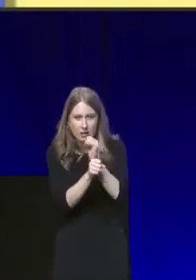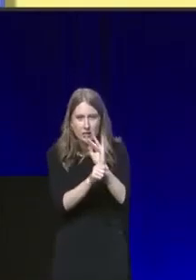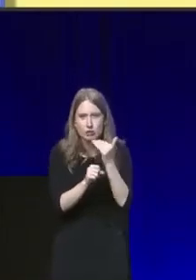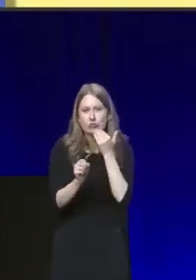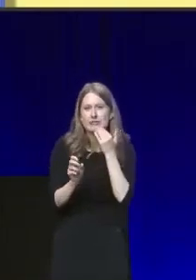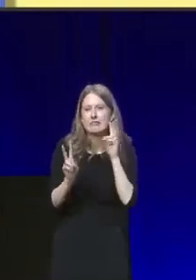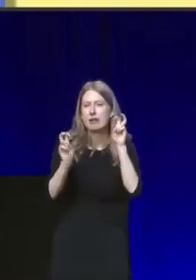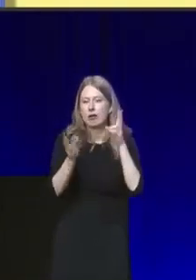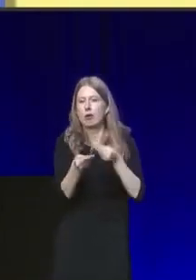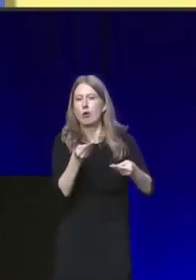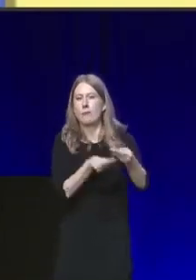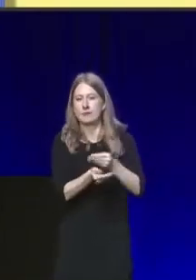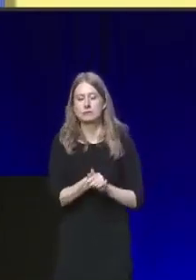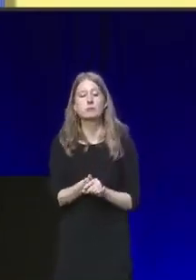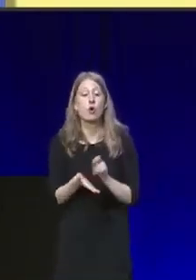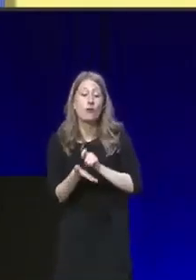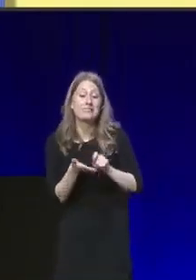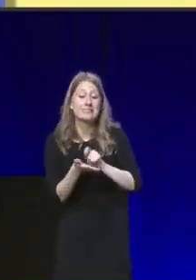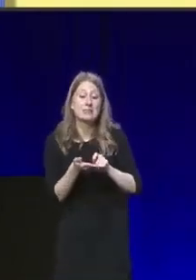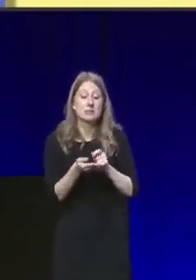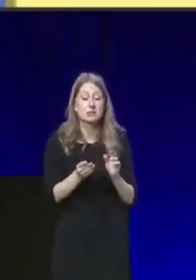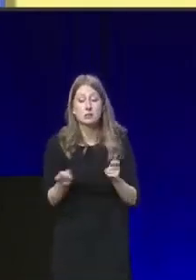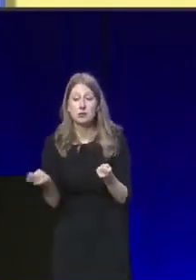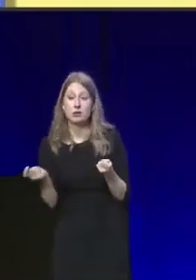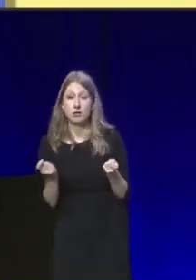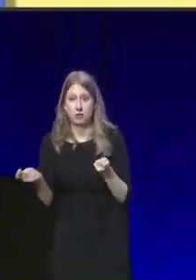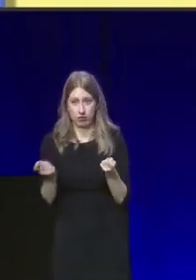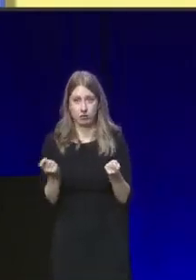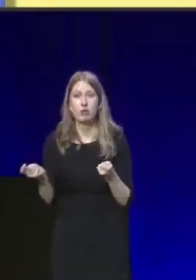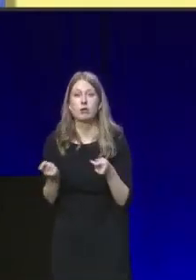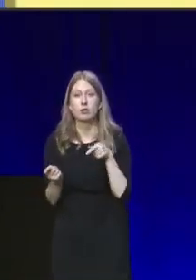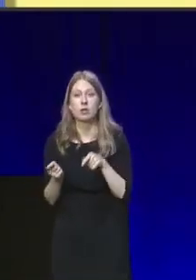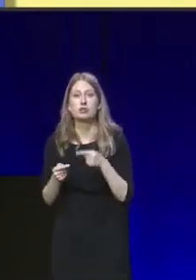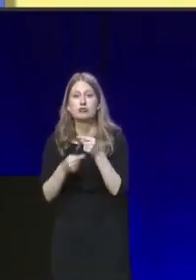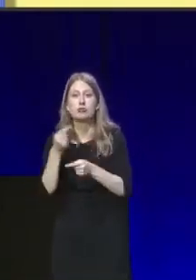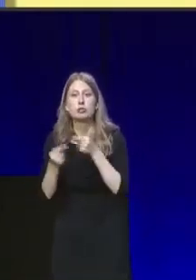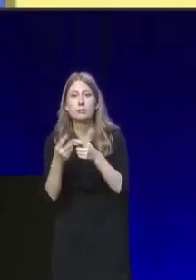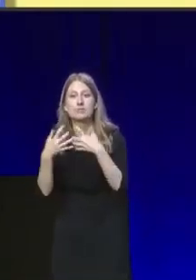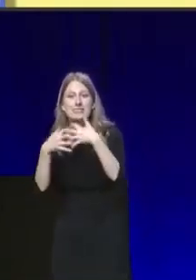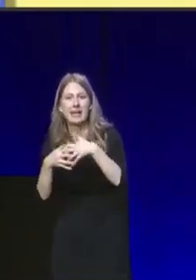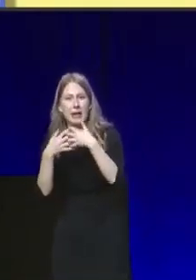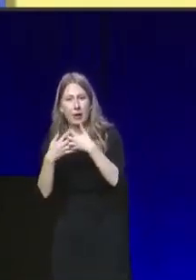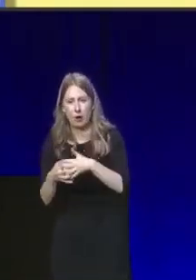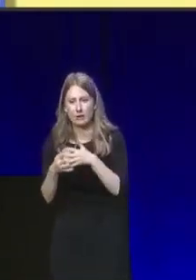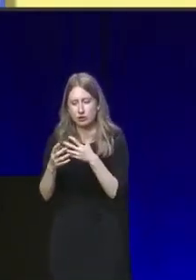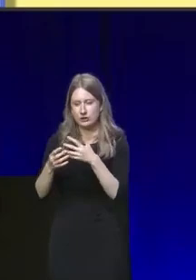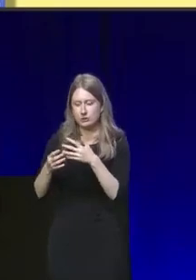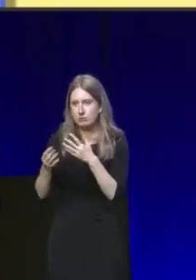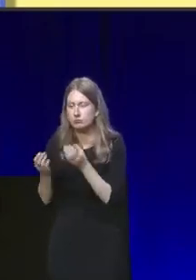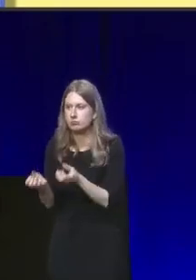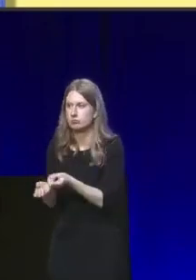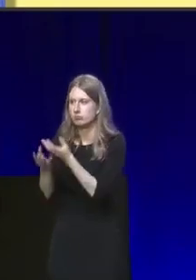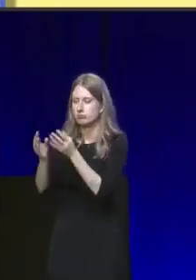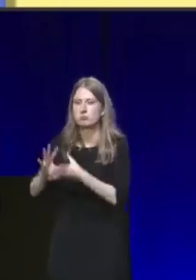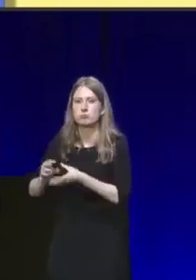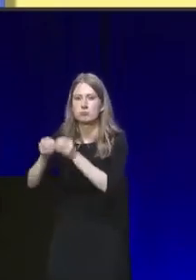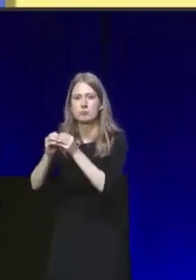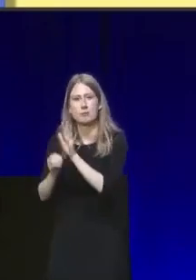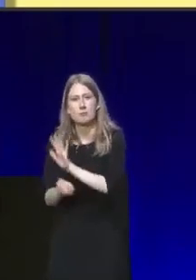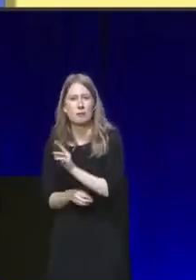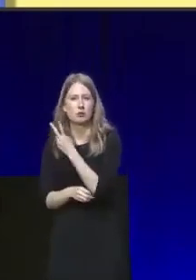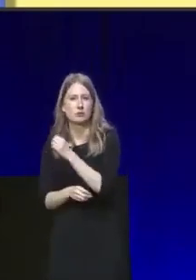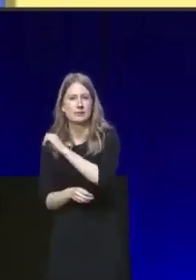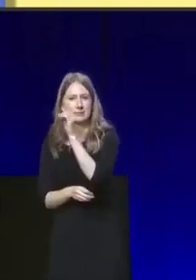we took office, renewable technologies generated the equivalent of around 20% of Scotland's gross